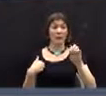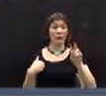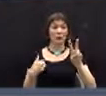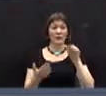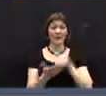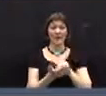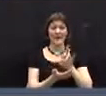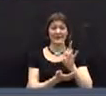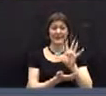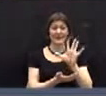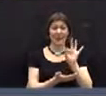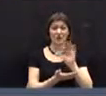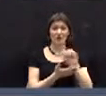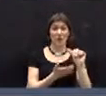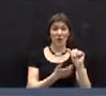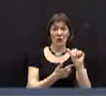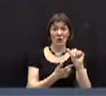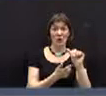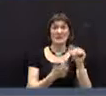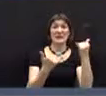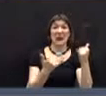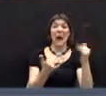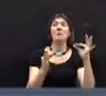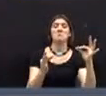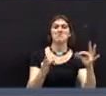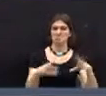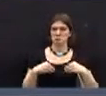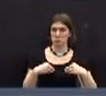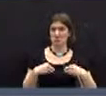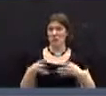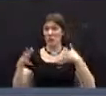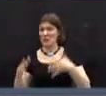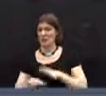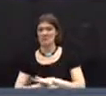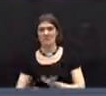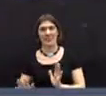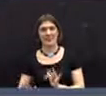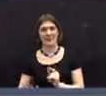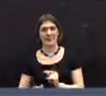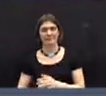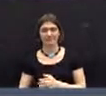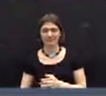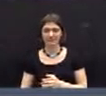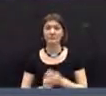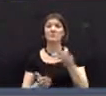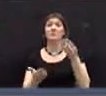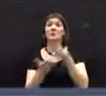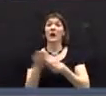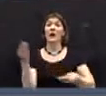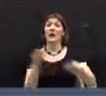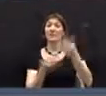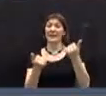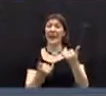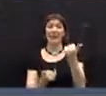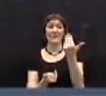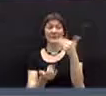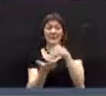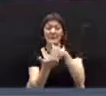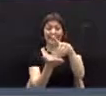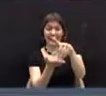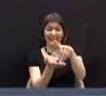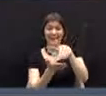,759, which brings the budget to $15